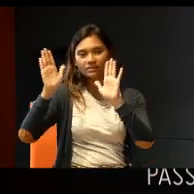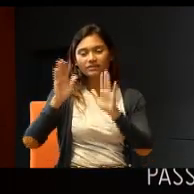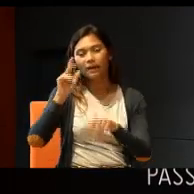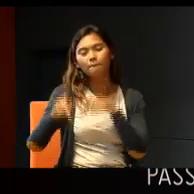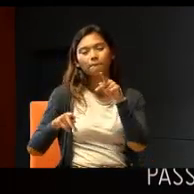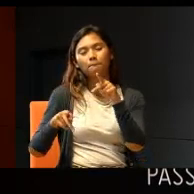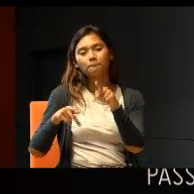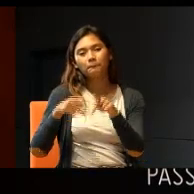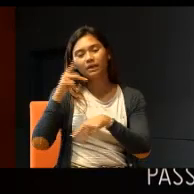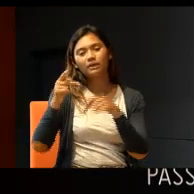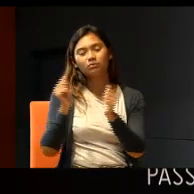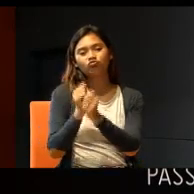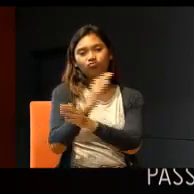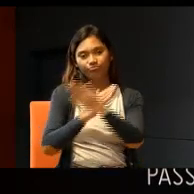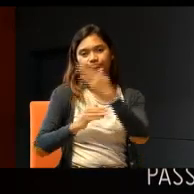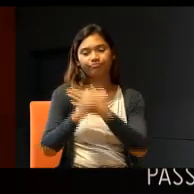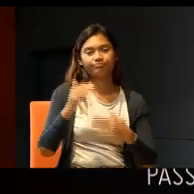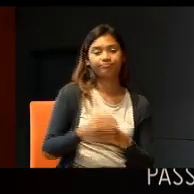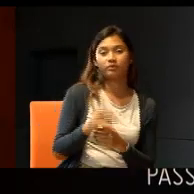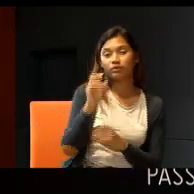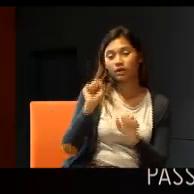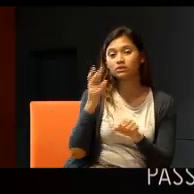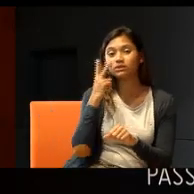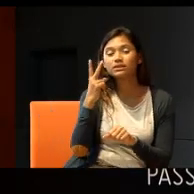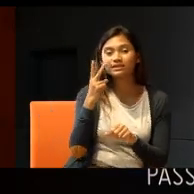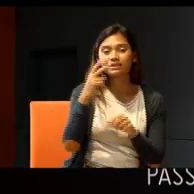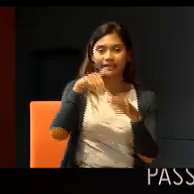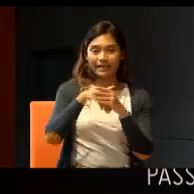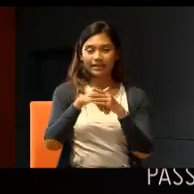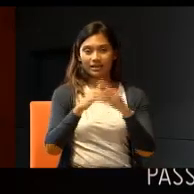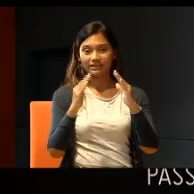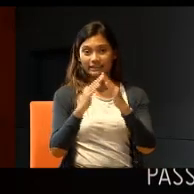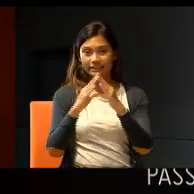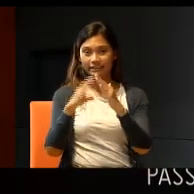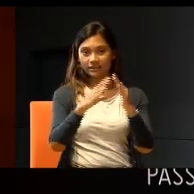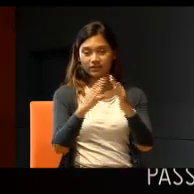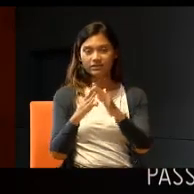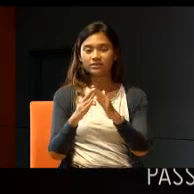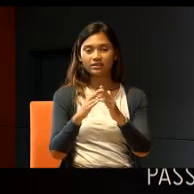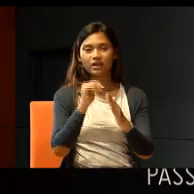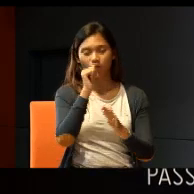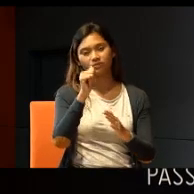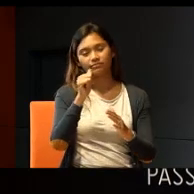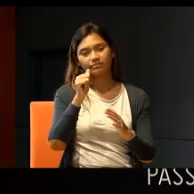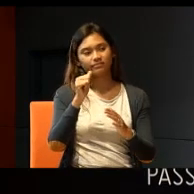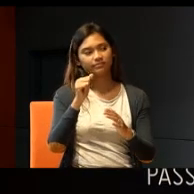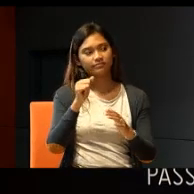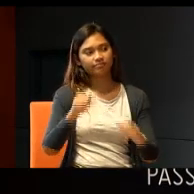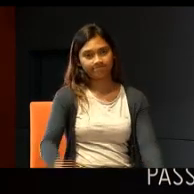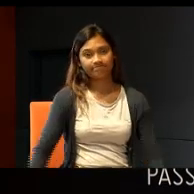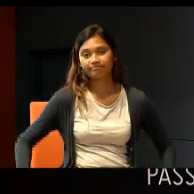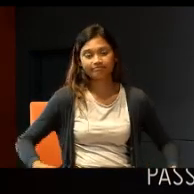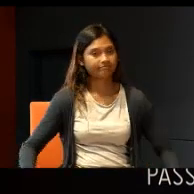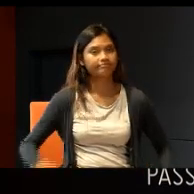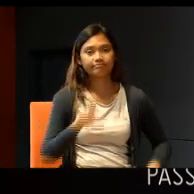You can see, in the capital, can see people, not real child users, they have this kind of